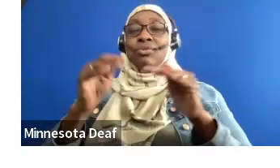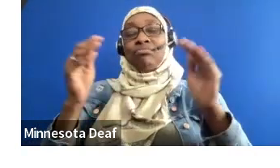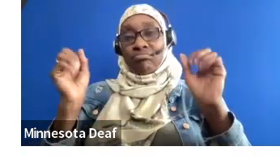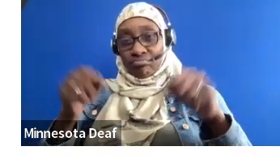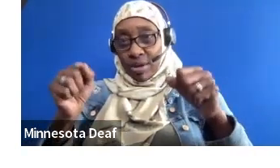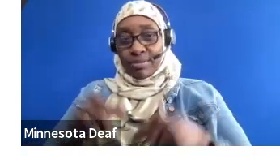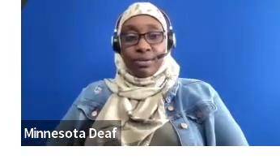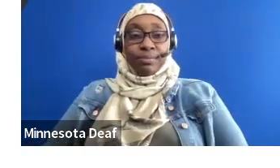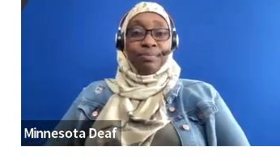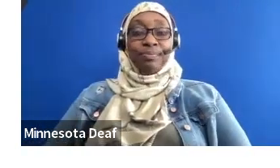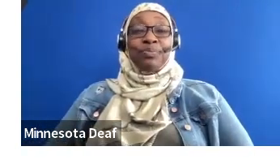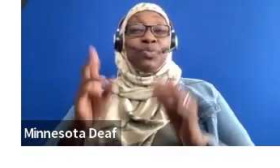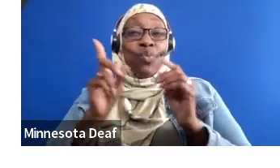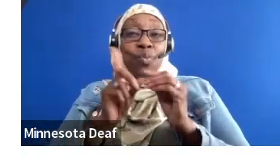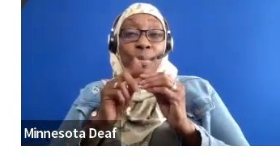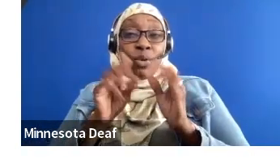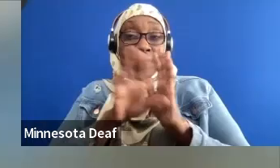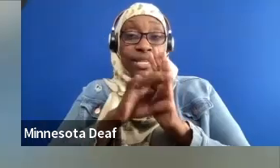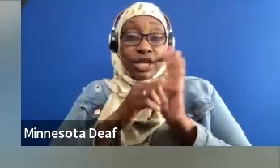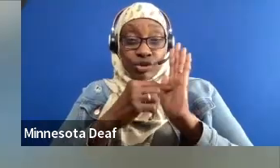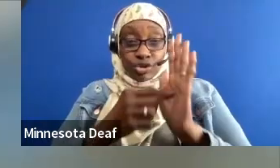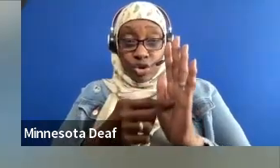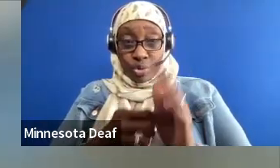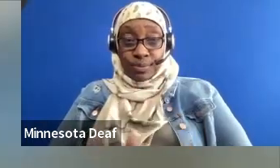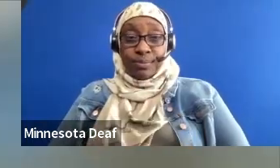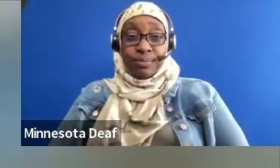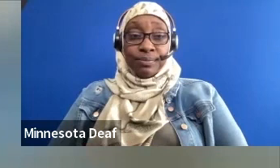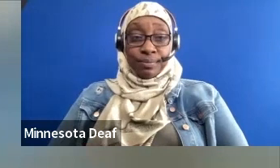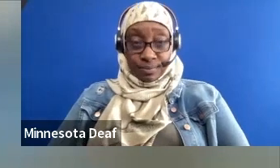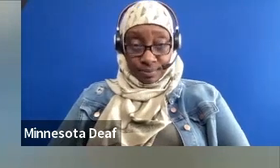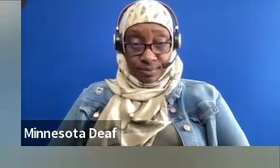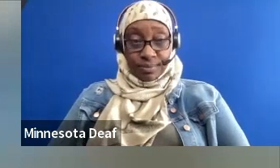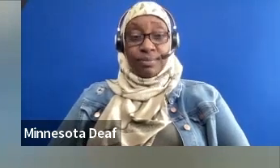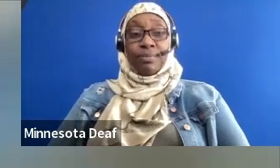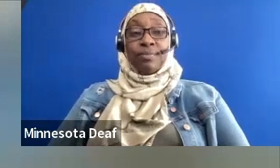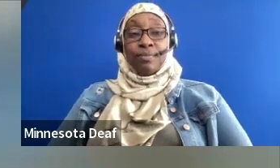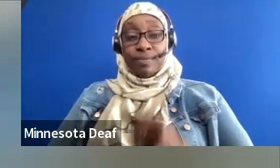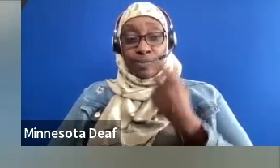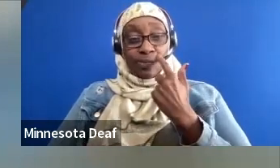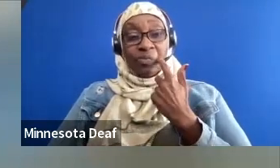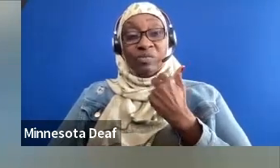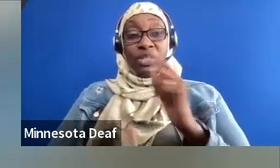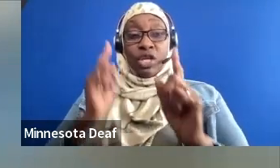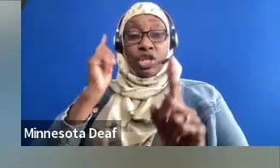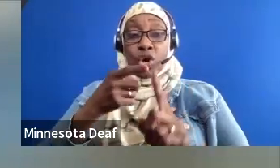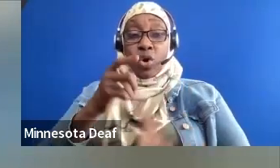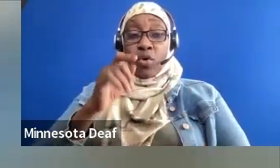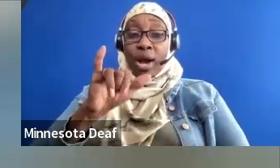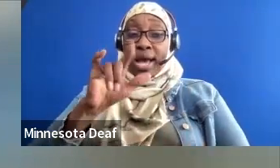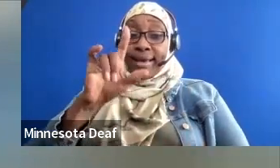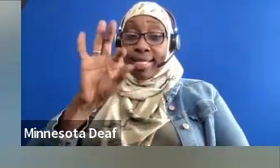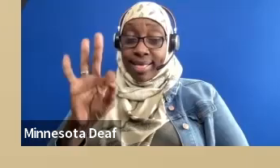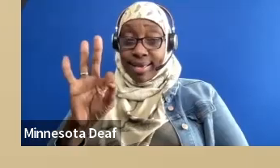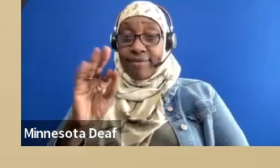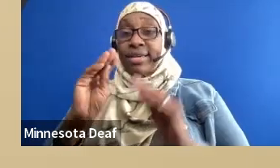to show about YLF. The goal at YLF is to equip young leaders with disabilities with the skills, resources, networks, and confidence they need.